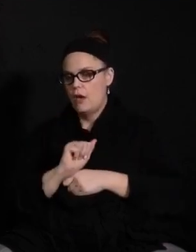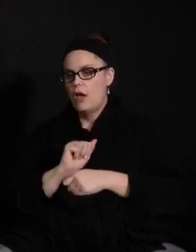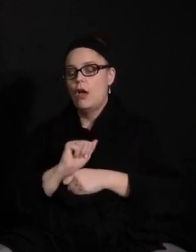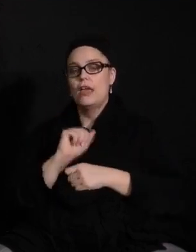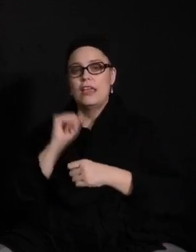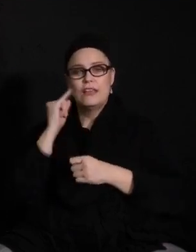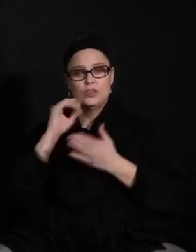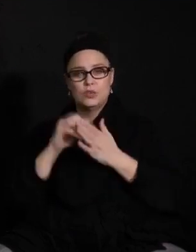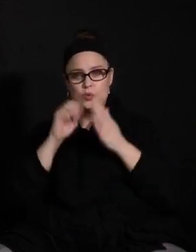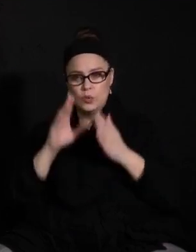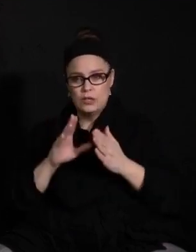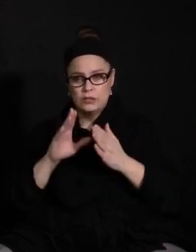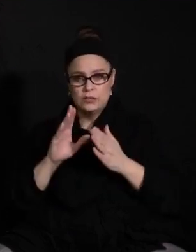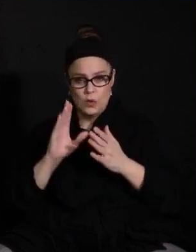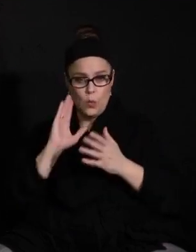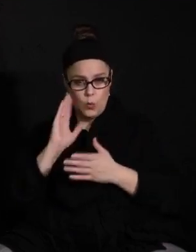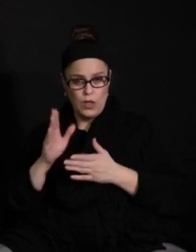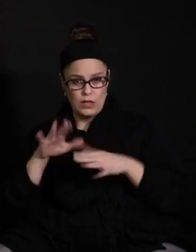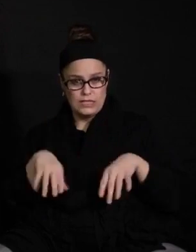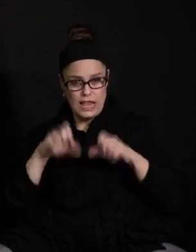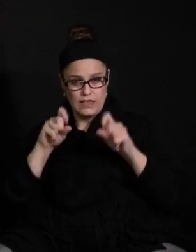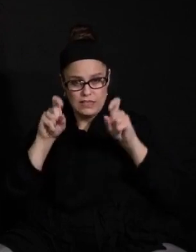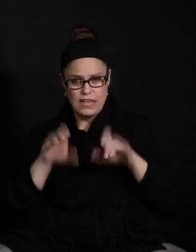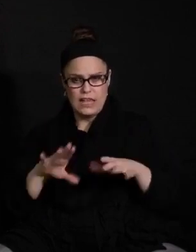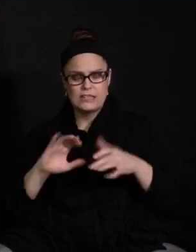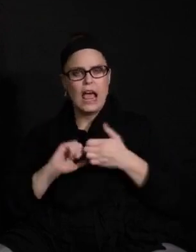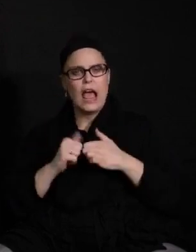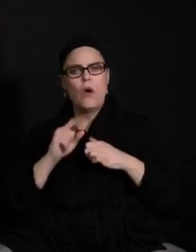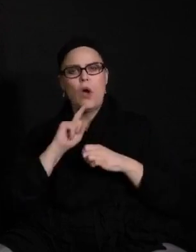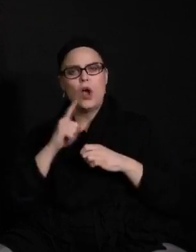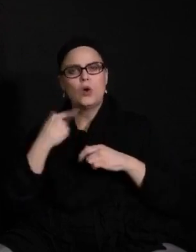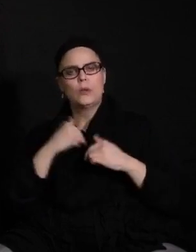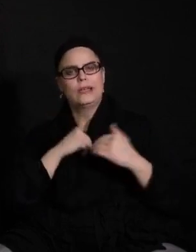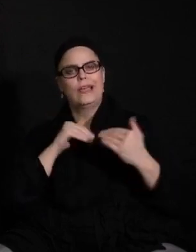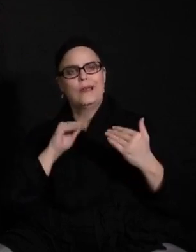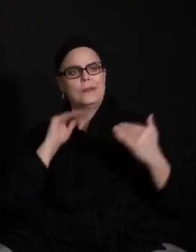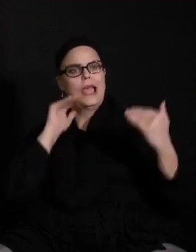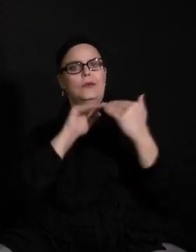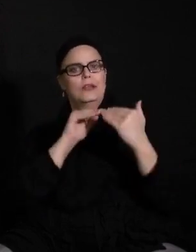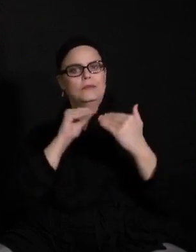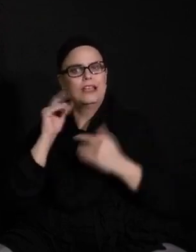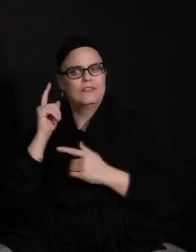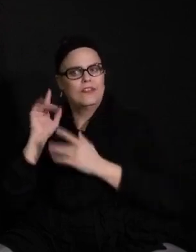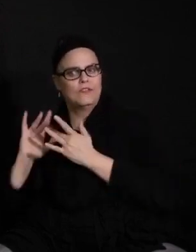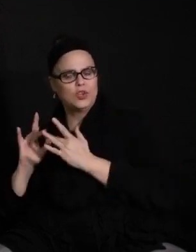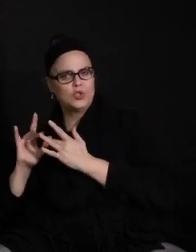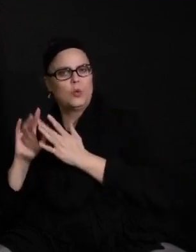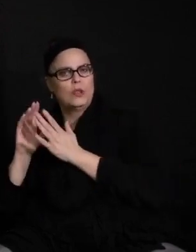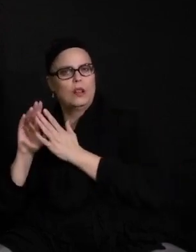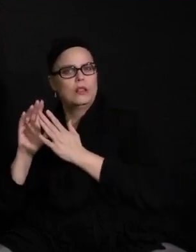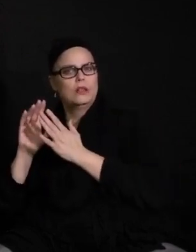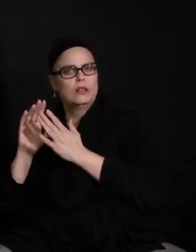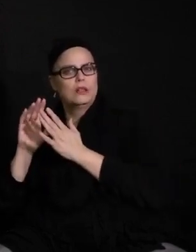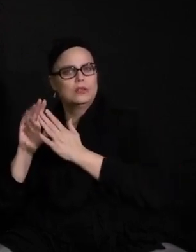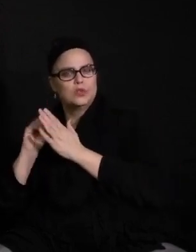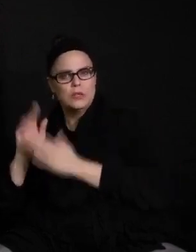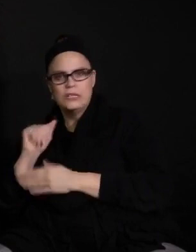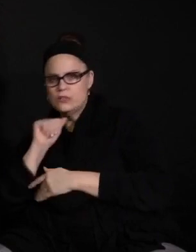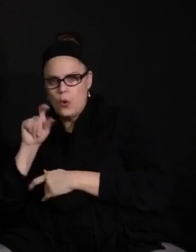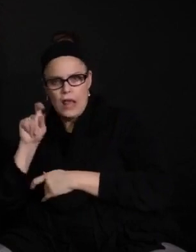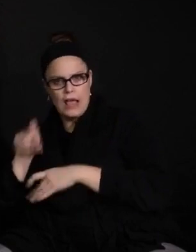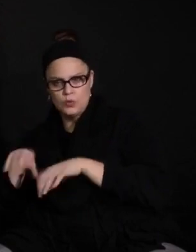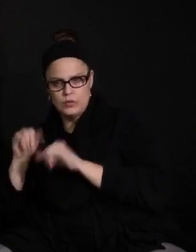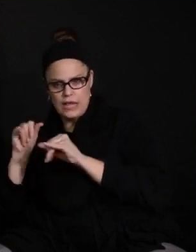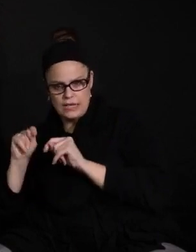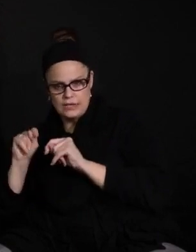returning to the building in quarter four, how are we making it equitable if virtual students don't have to take them? It seems like students returning to the building